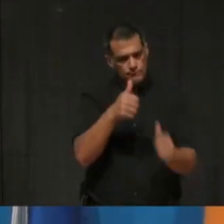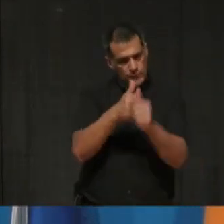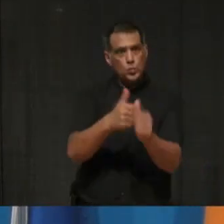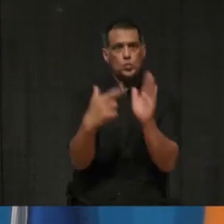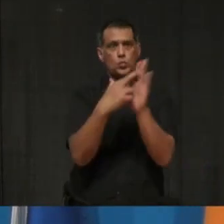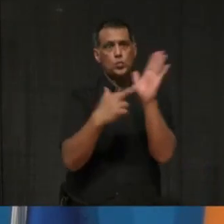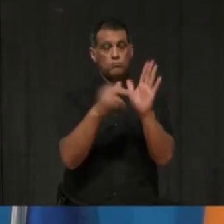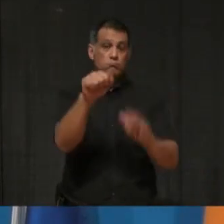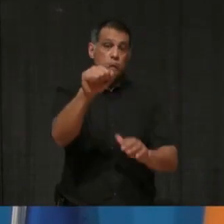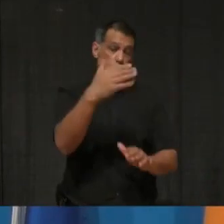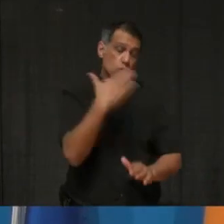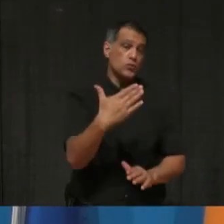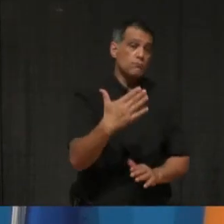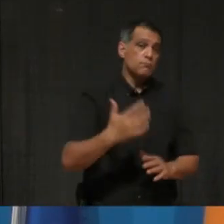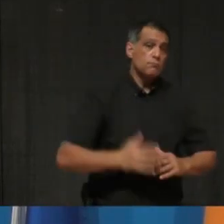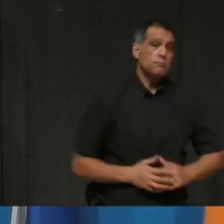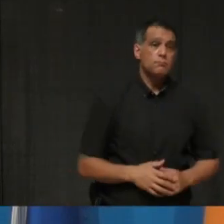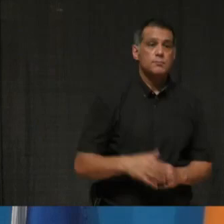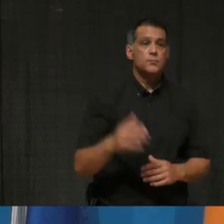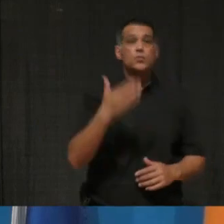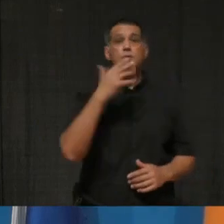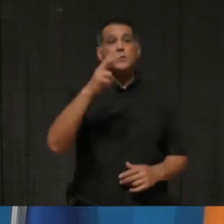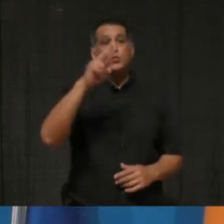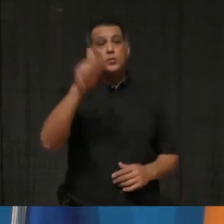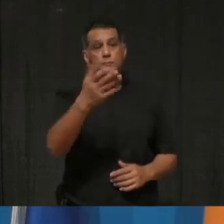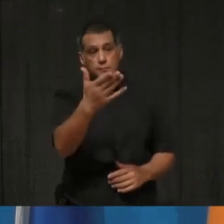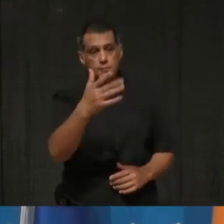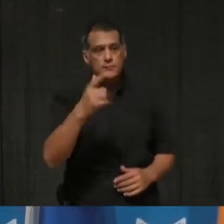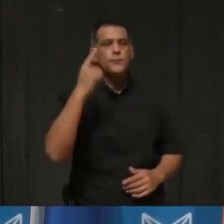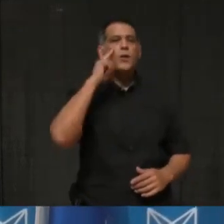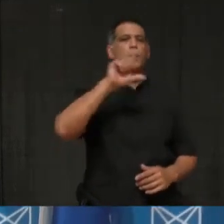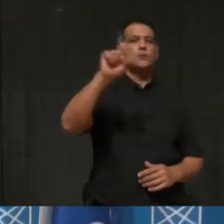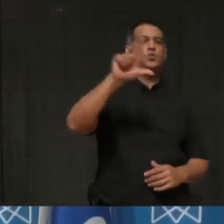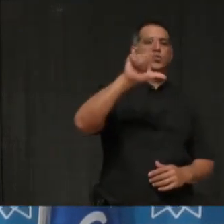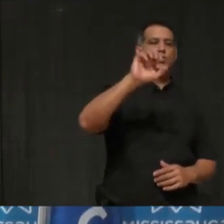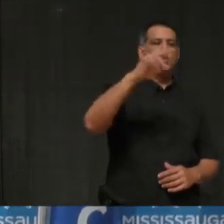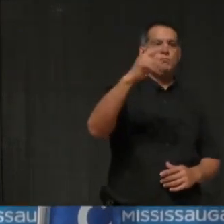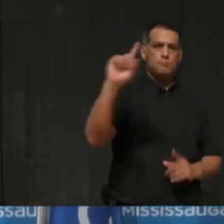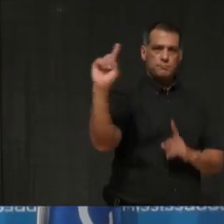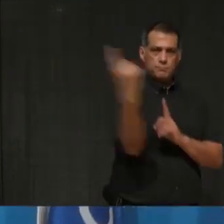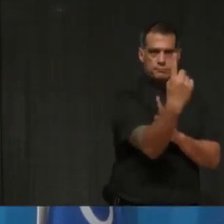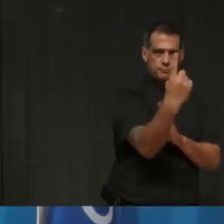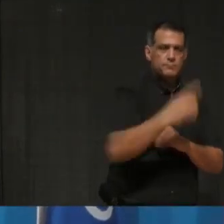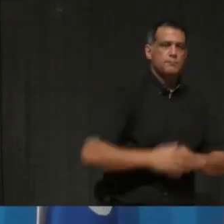So my follow-up question is actually for Dr. Lowe. Okay, we'll call Dr. Lowe to the podium.